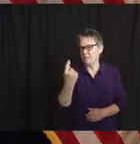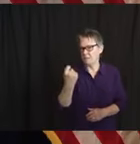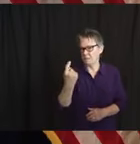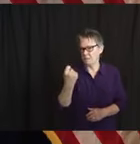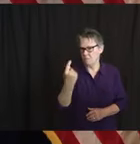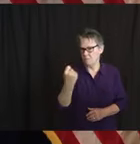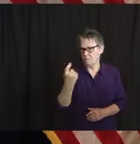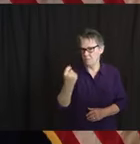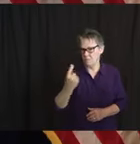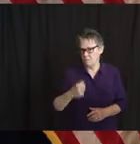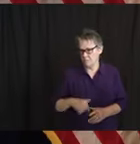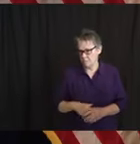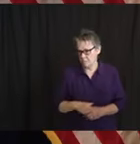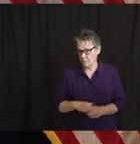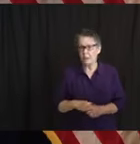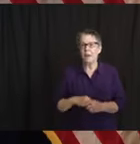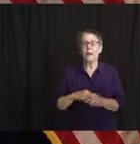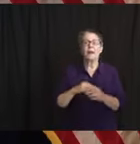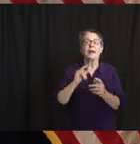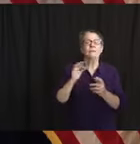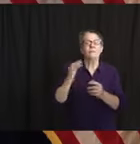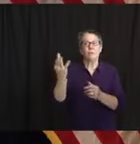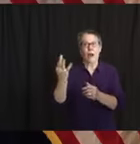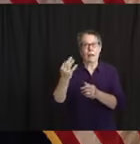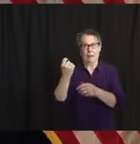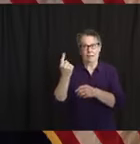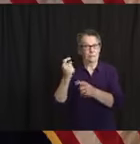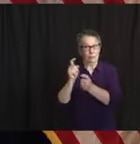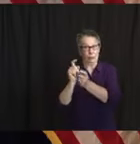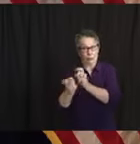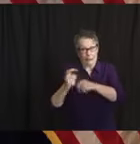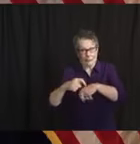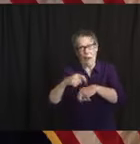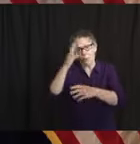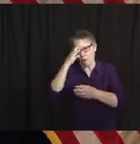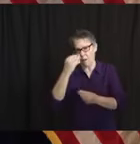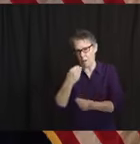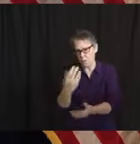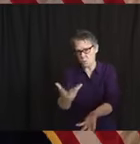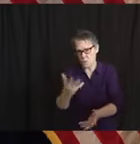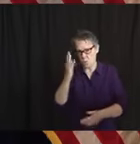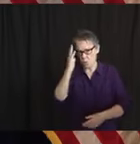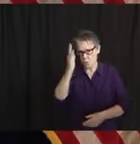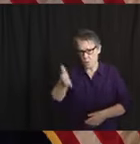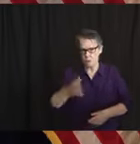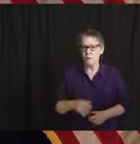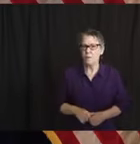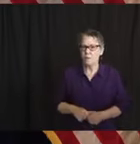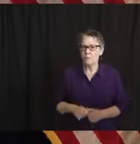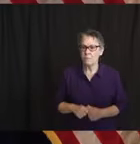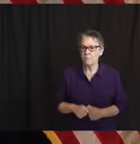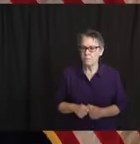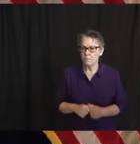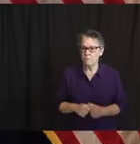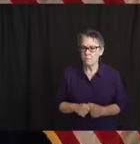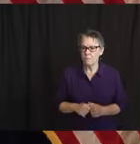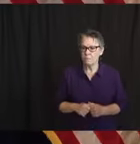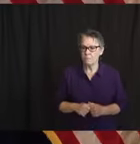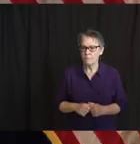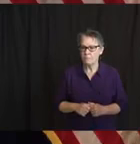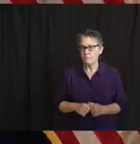folks, we talk and we're as guilty of this as anybody. It's not just how the news is reported. It's how we